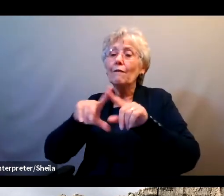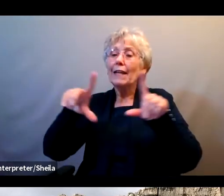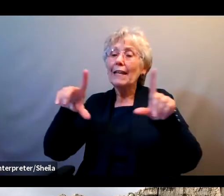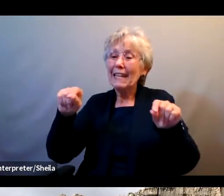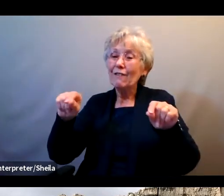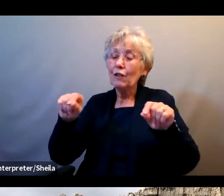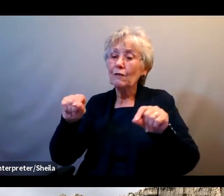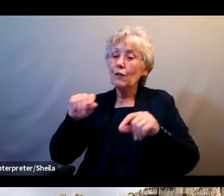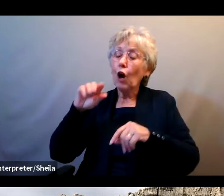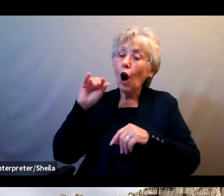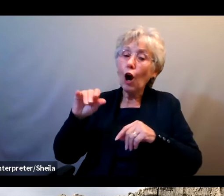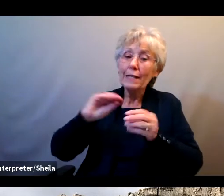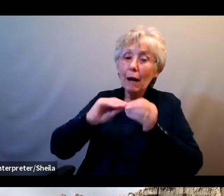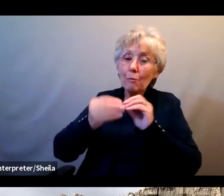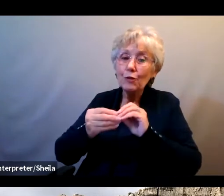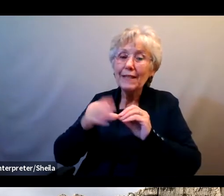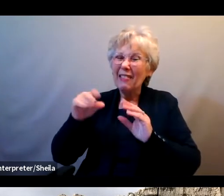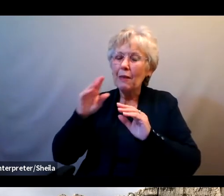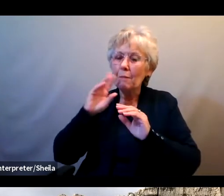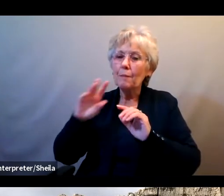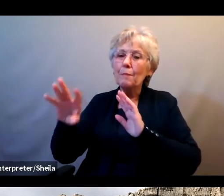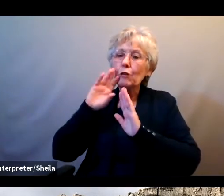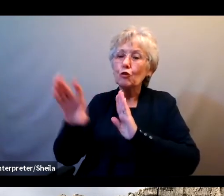this scam email.